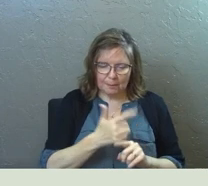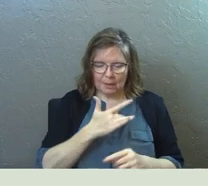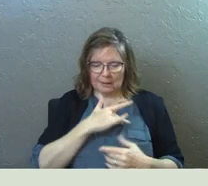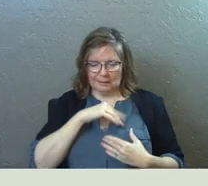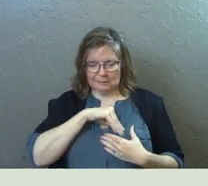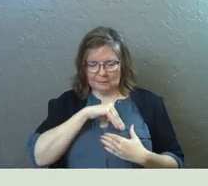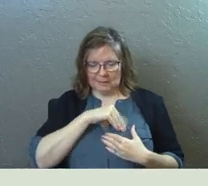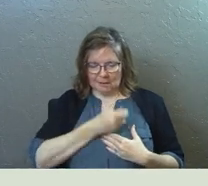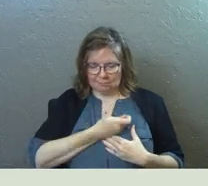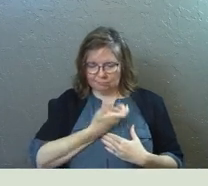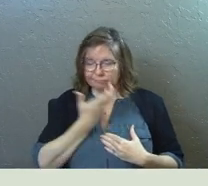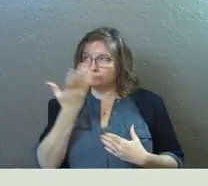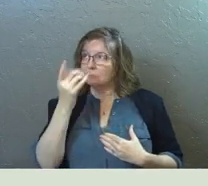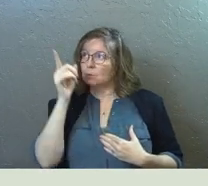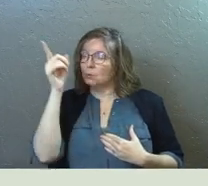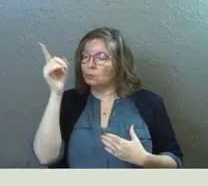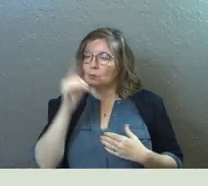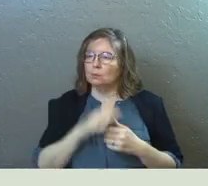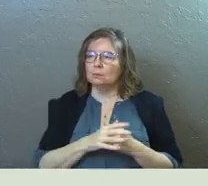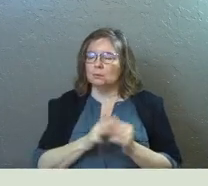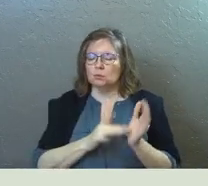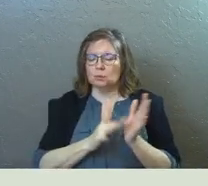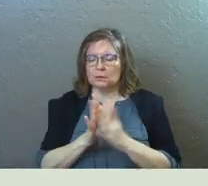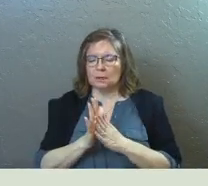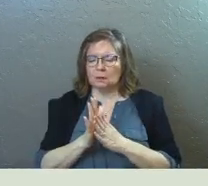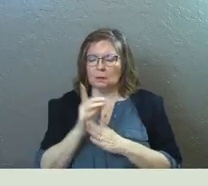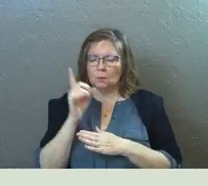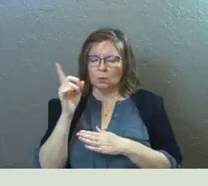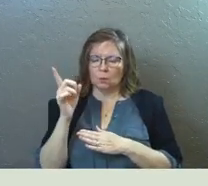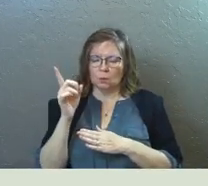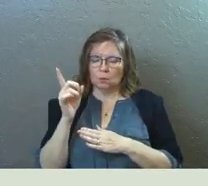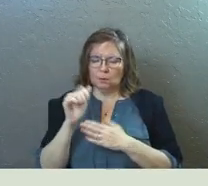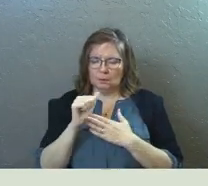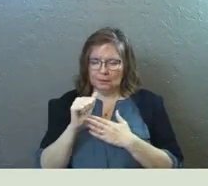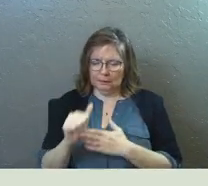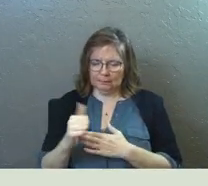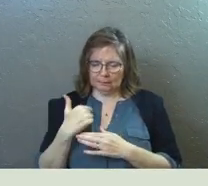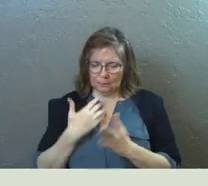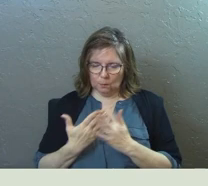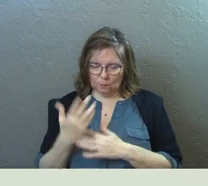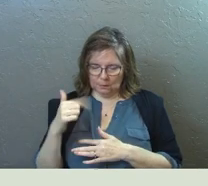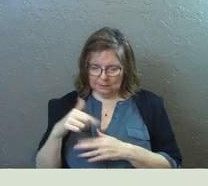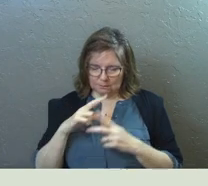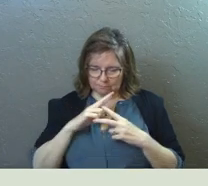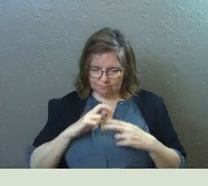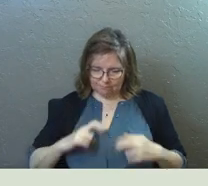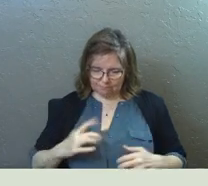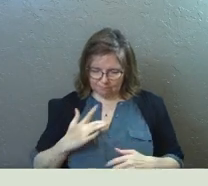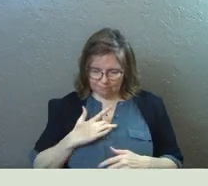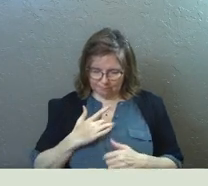says them to you. And so Jesus, would you lead us through this?